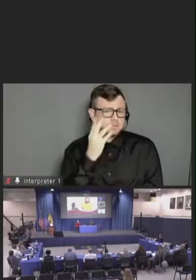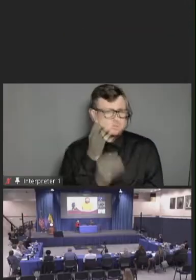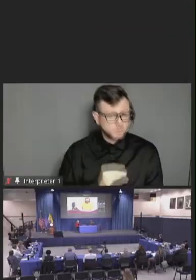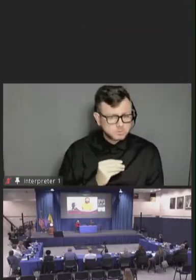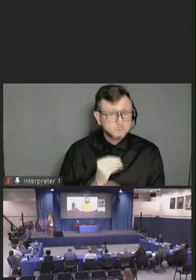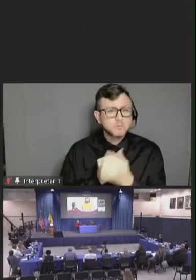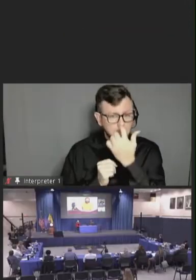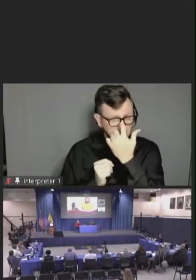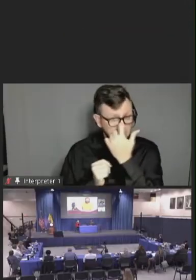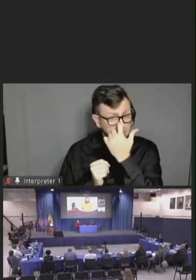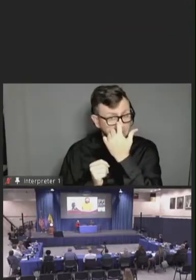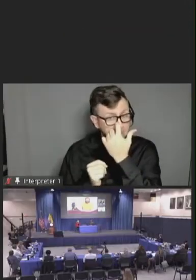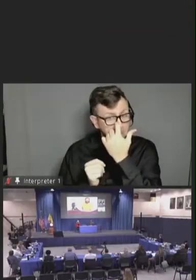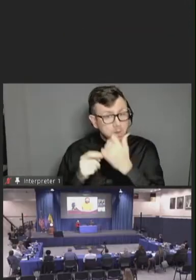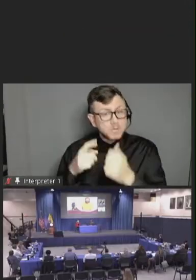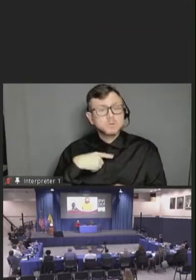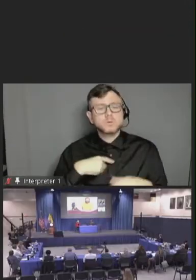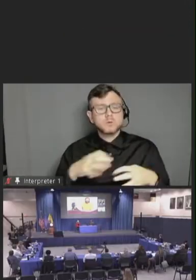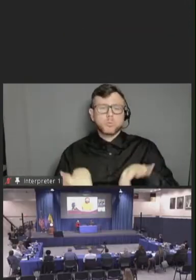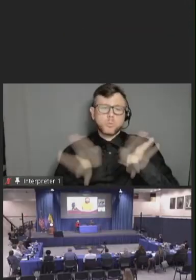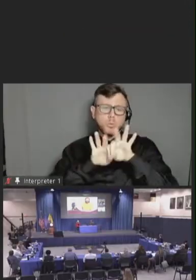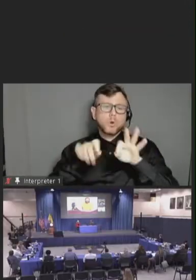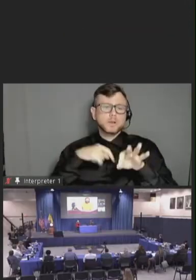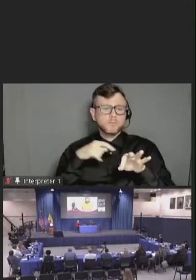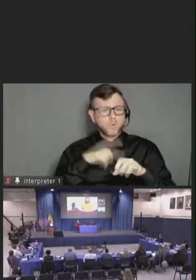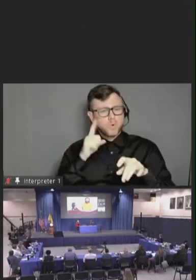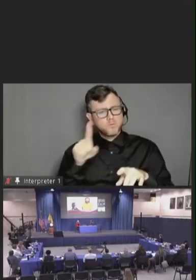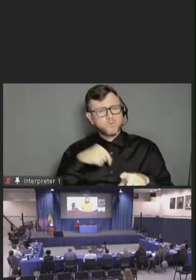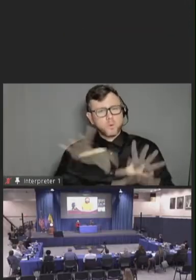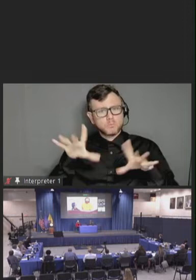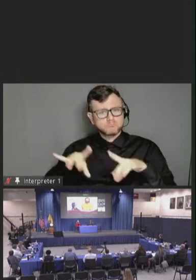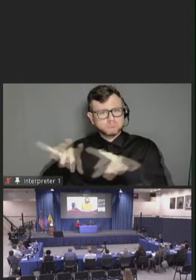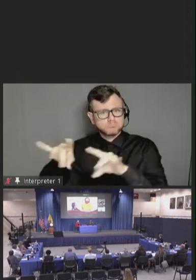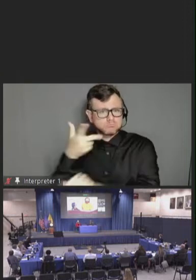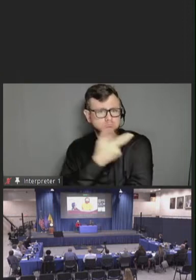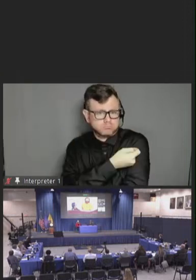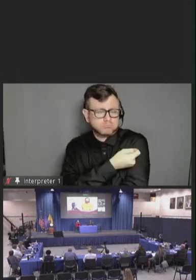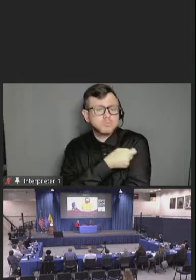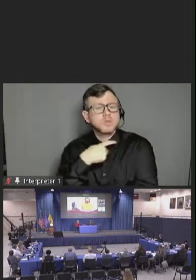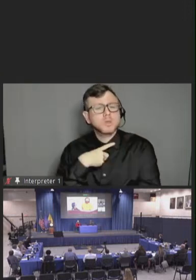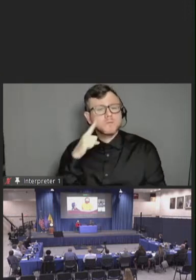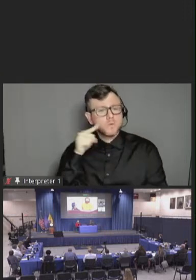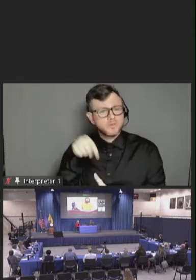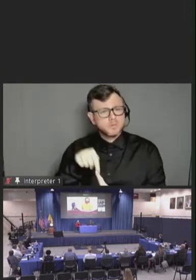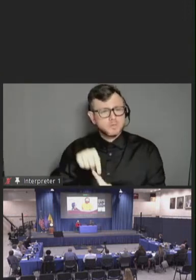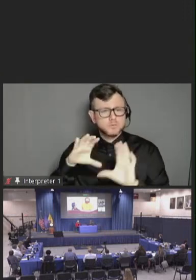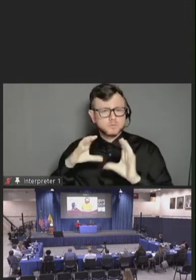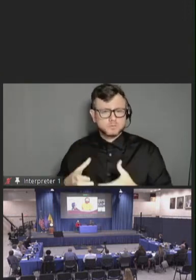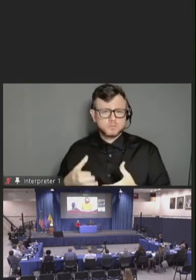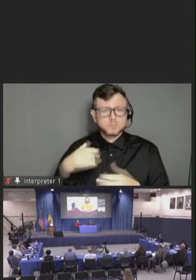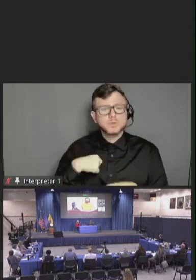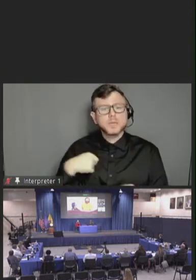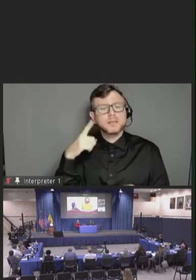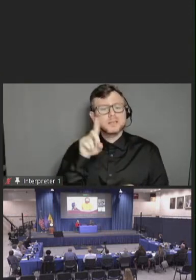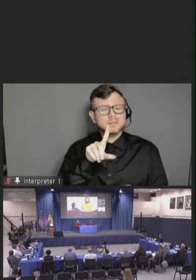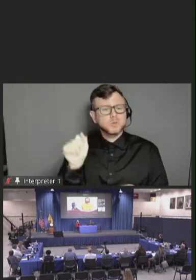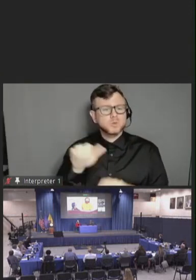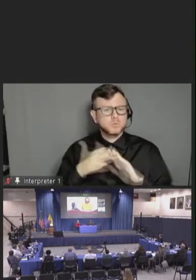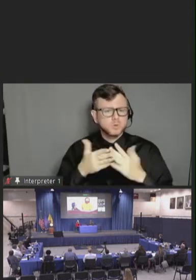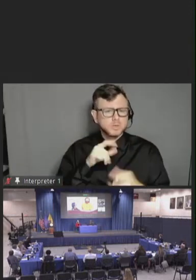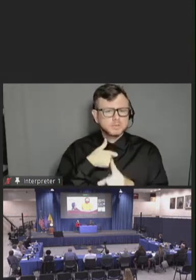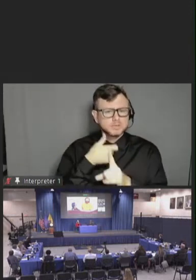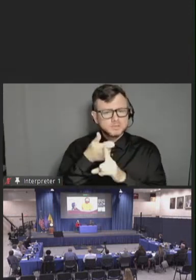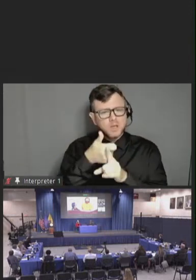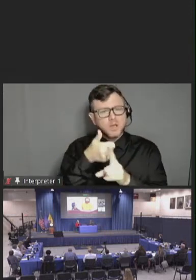community across the lifespan. Through our work over the past two years, we have identified high-impact strategies